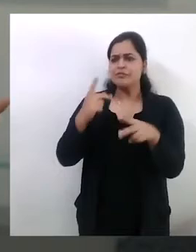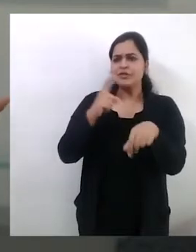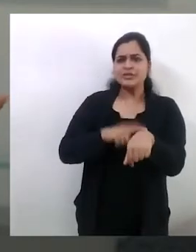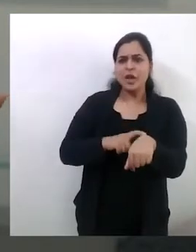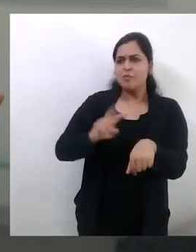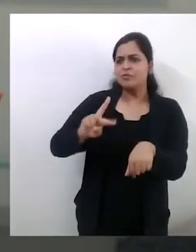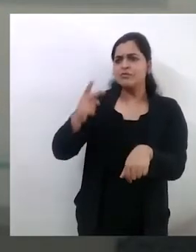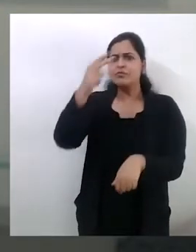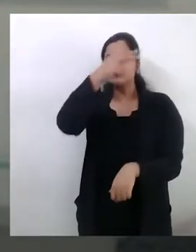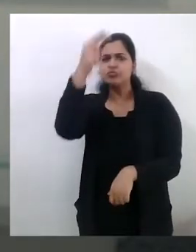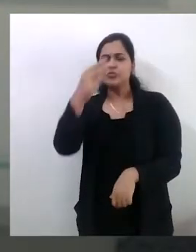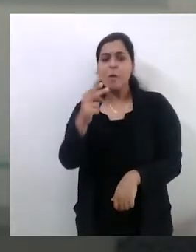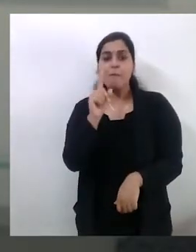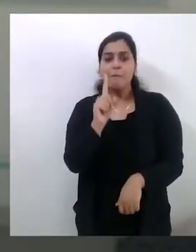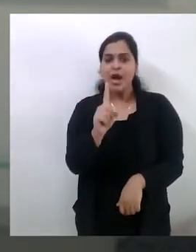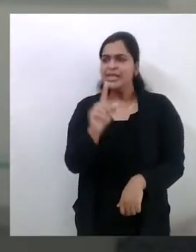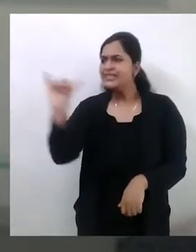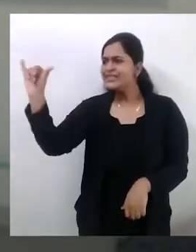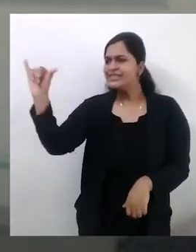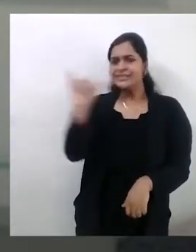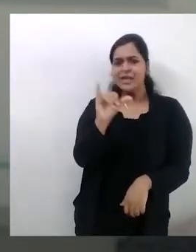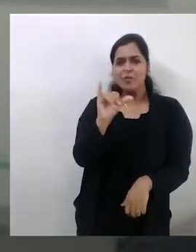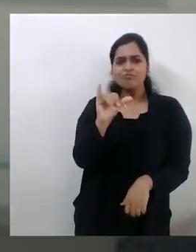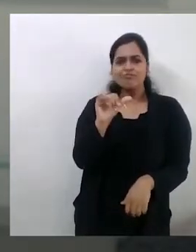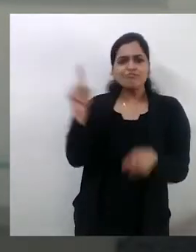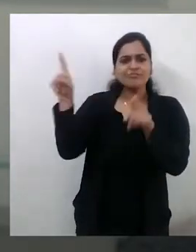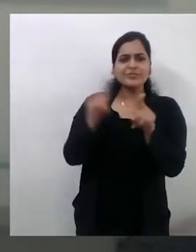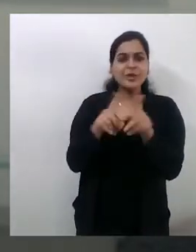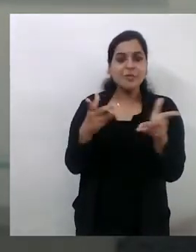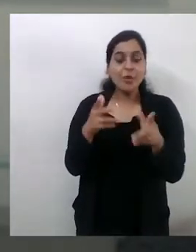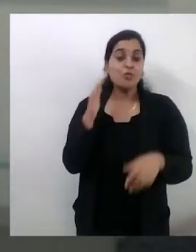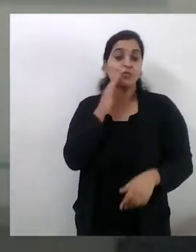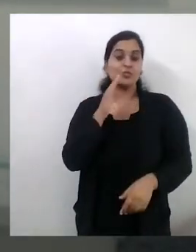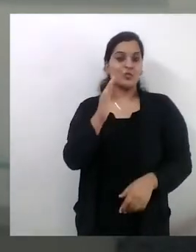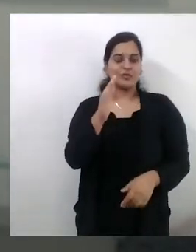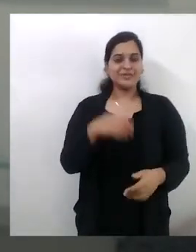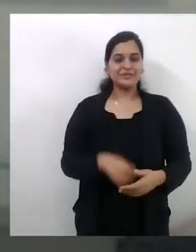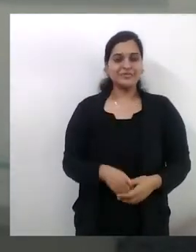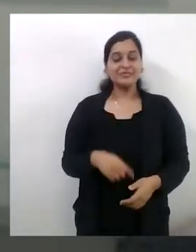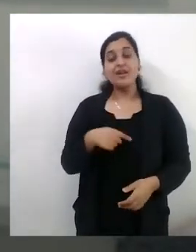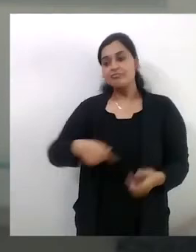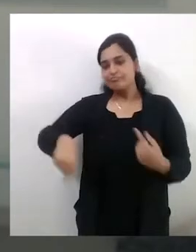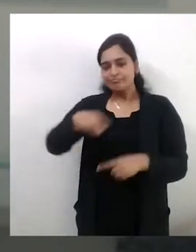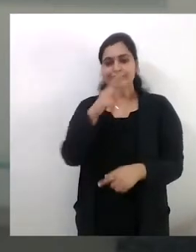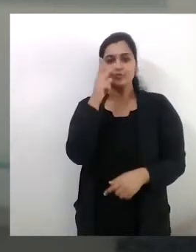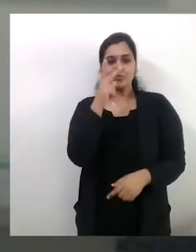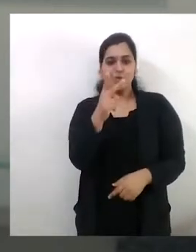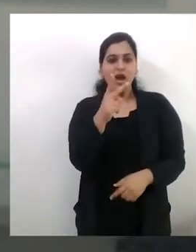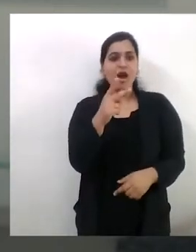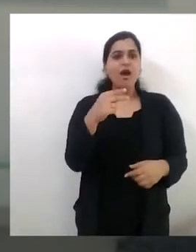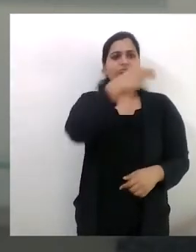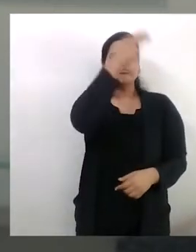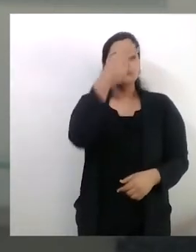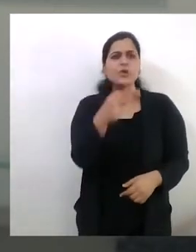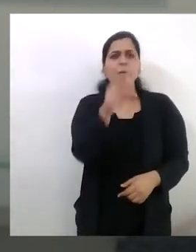styles. But they do have one thing in common, music. So let's look at how each artist